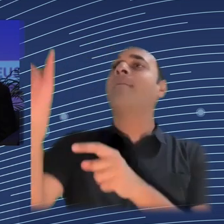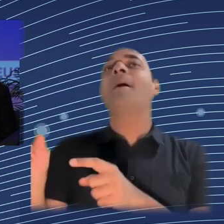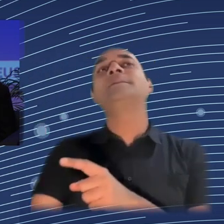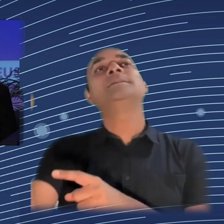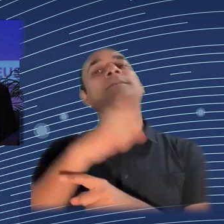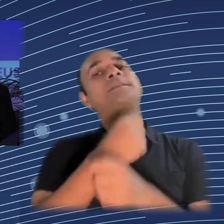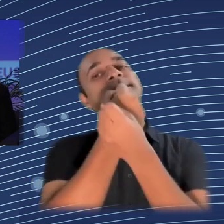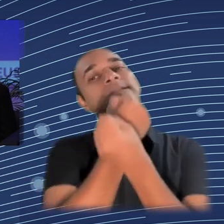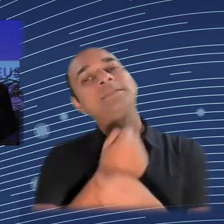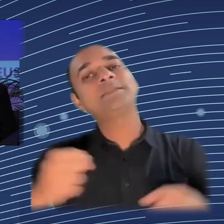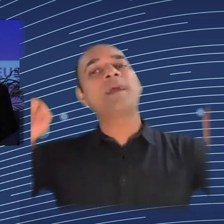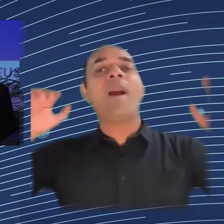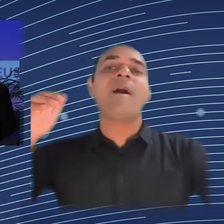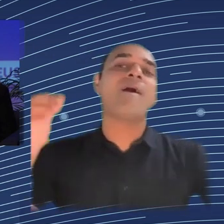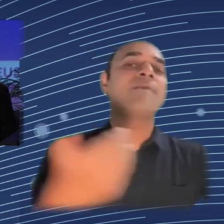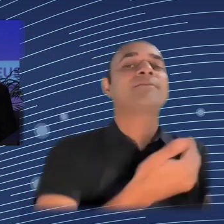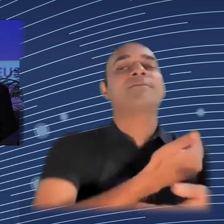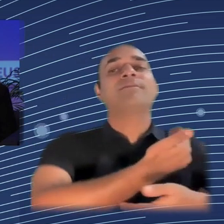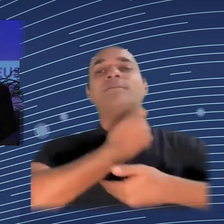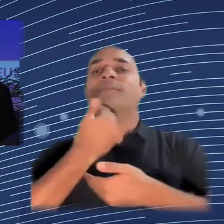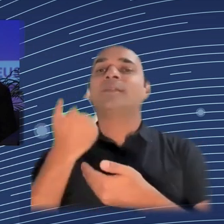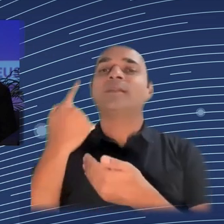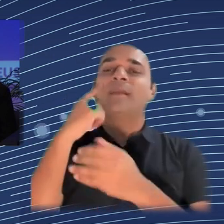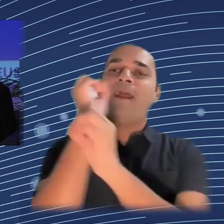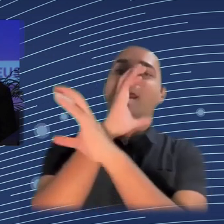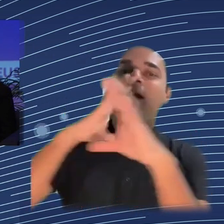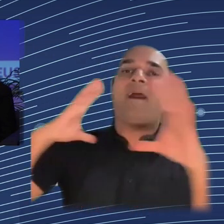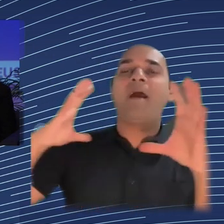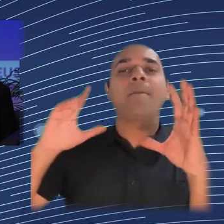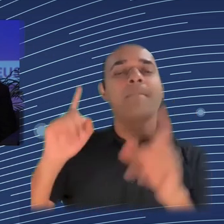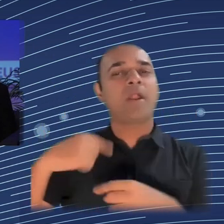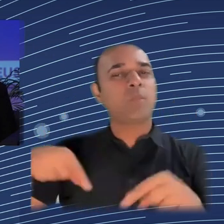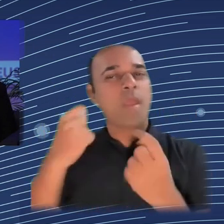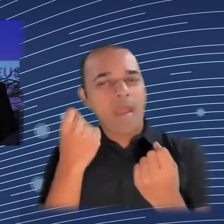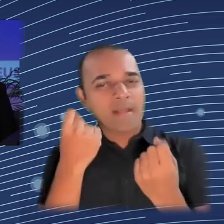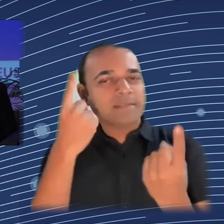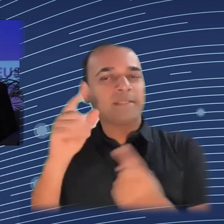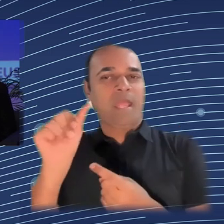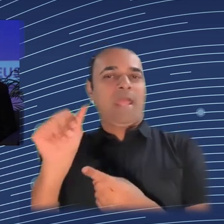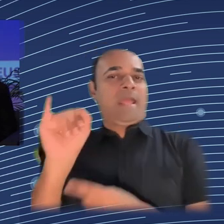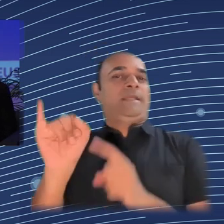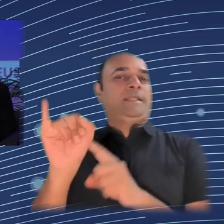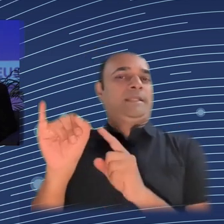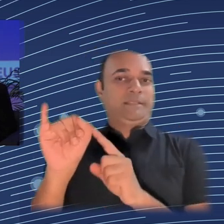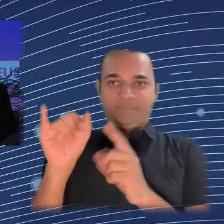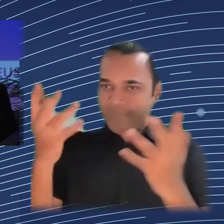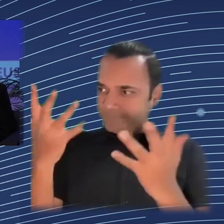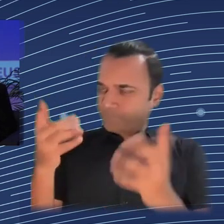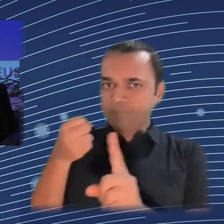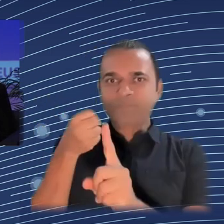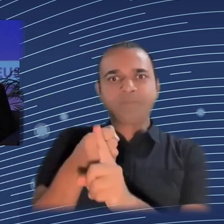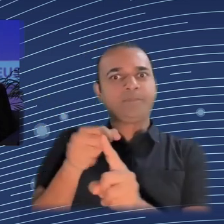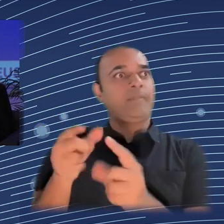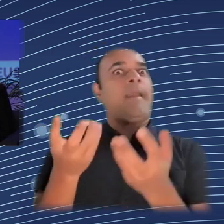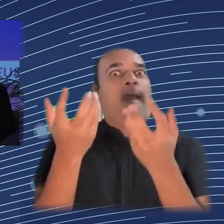what we are as a society, also with our biases and contradictions. And here is, I would argue, also where